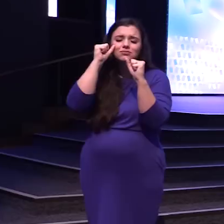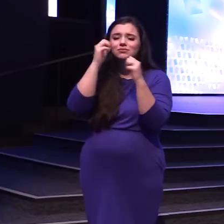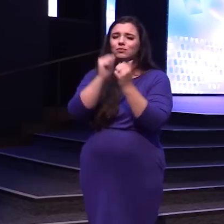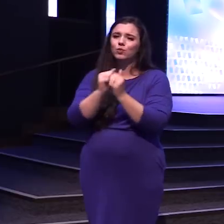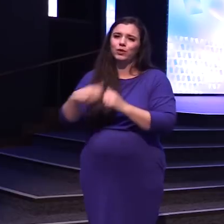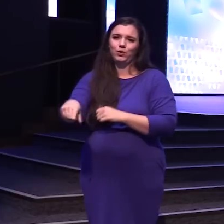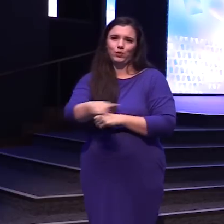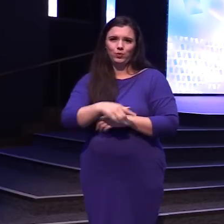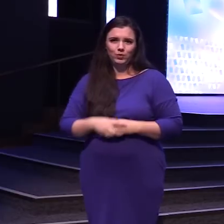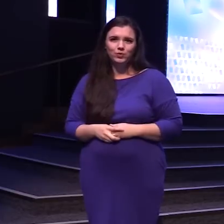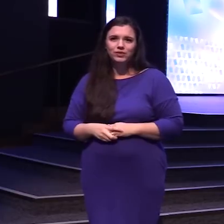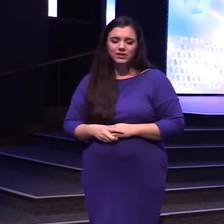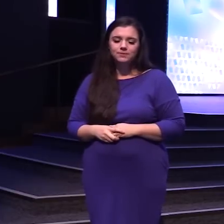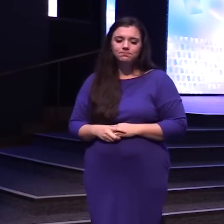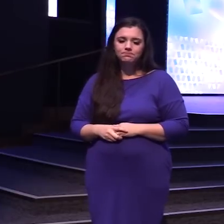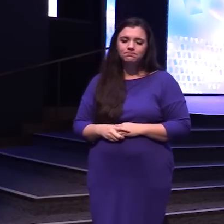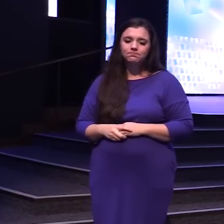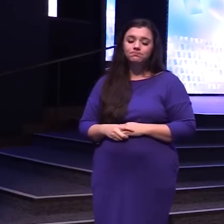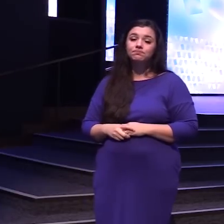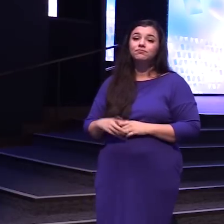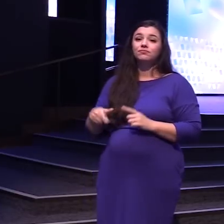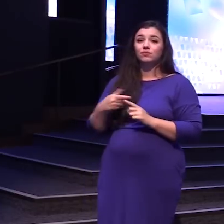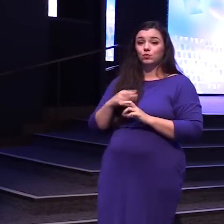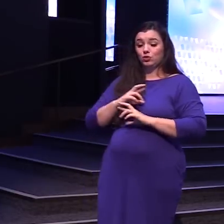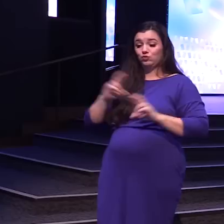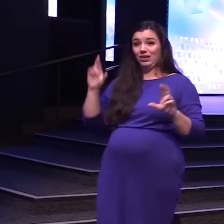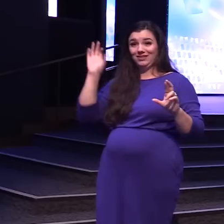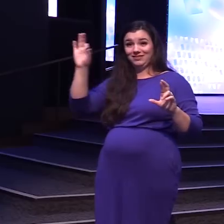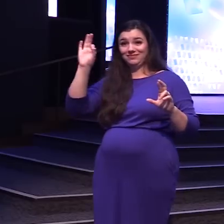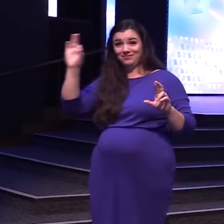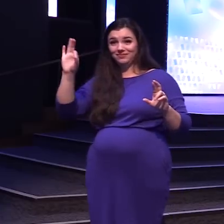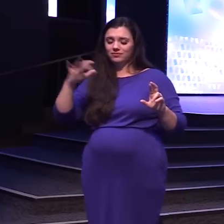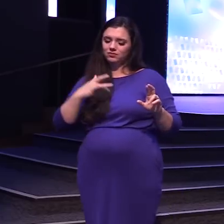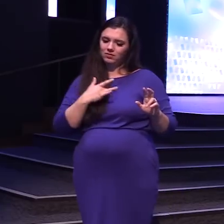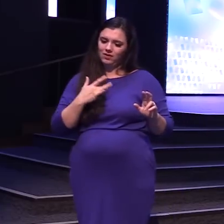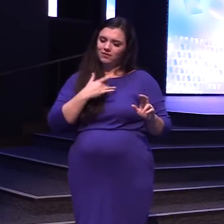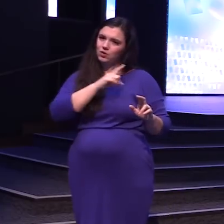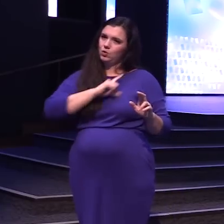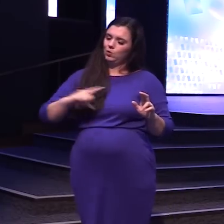Here's what I felt like The Lord said For us this weekend